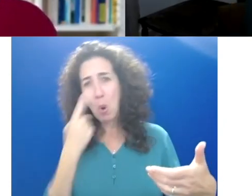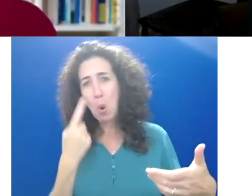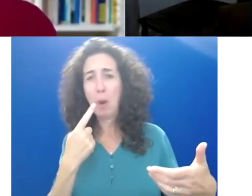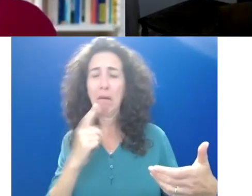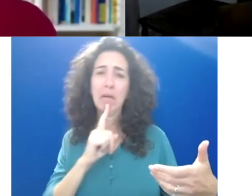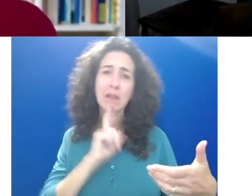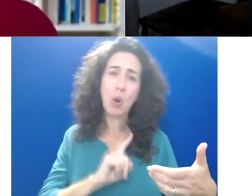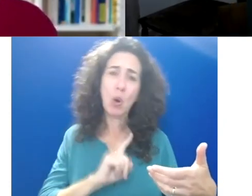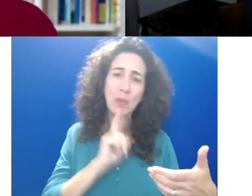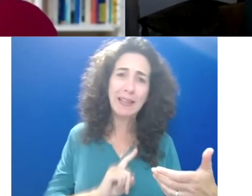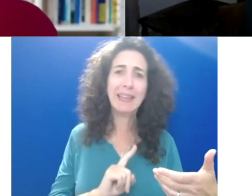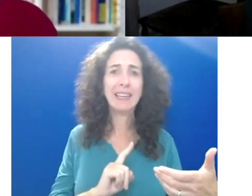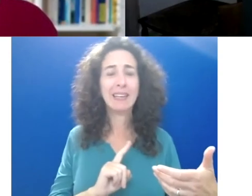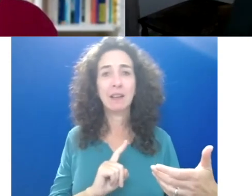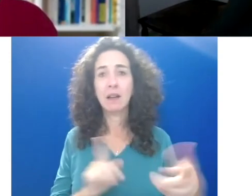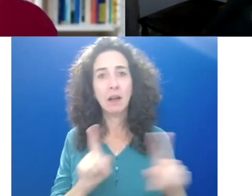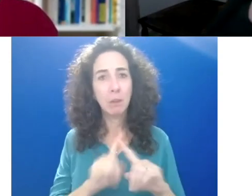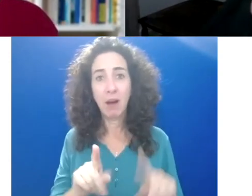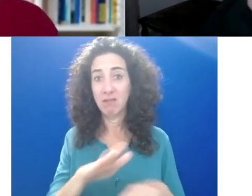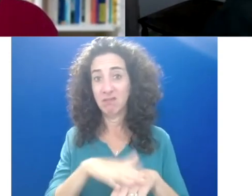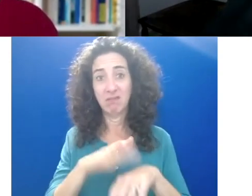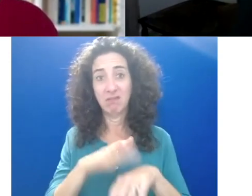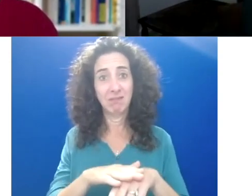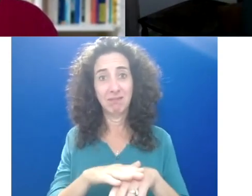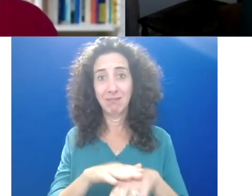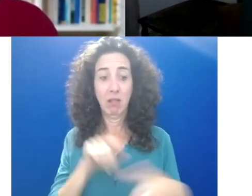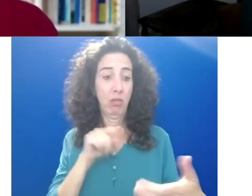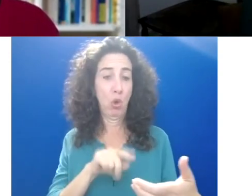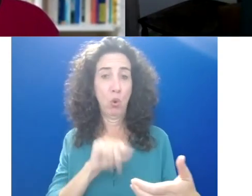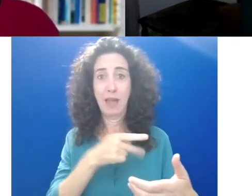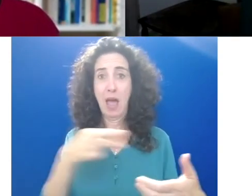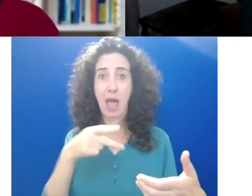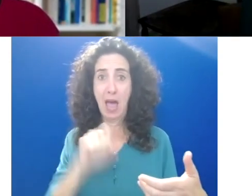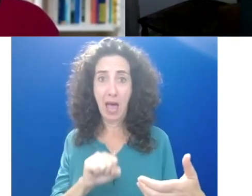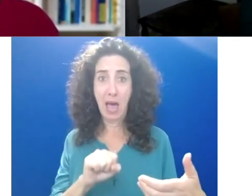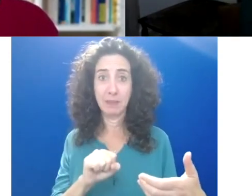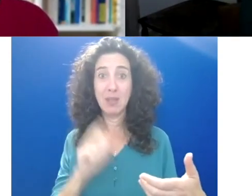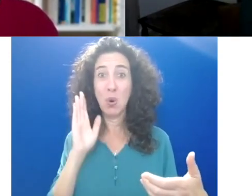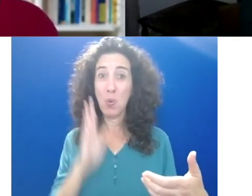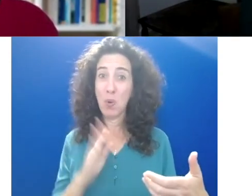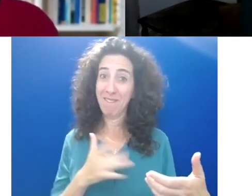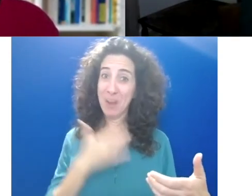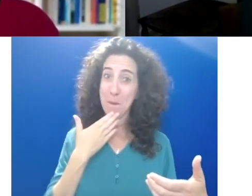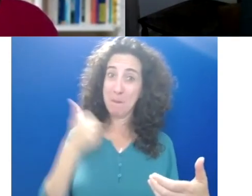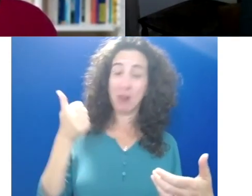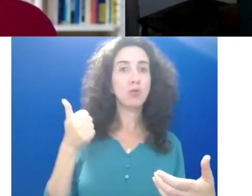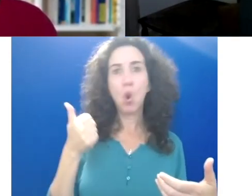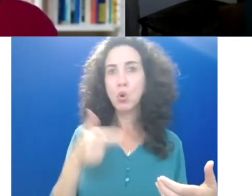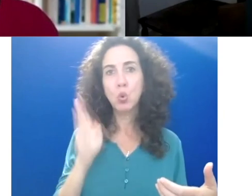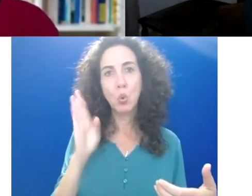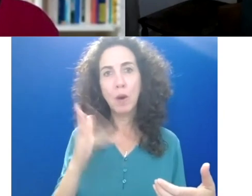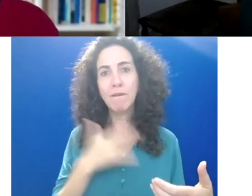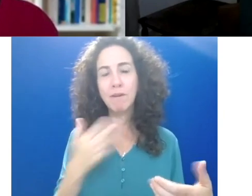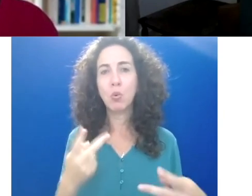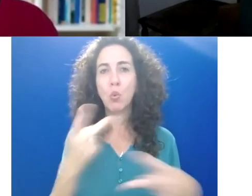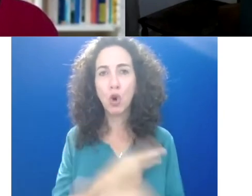spending time on those apps is resulting in just increasing those negative emotions. It's not alleviating it. It makes us feel